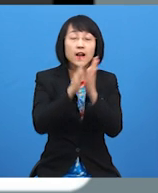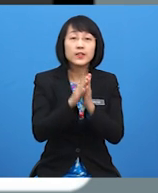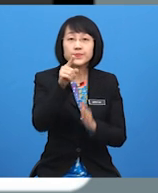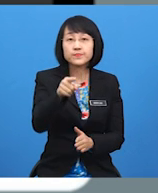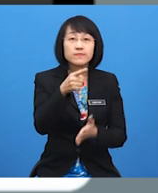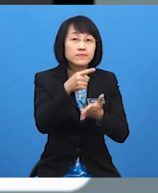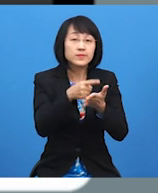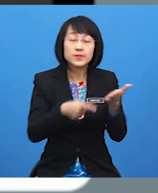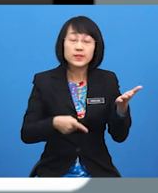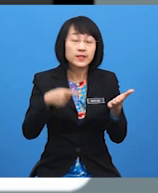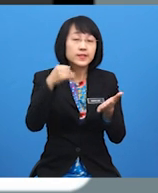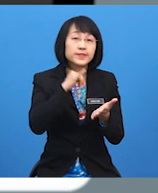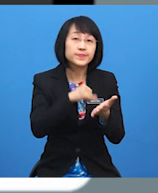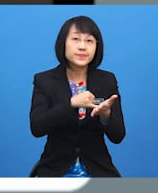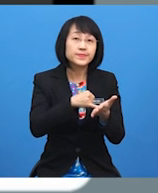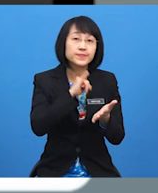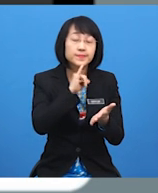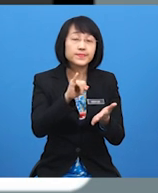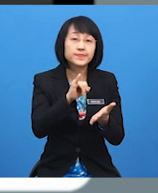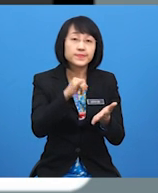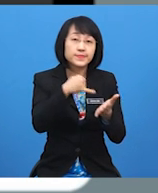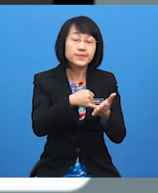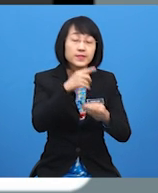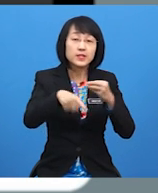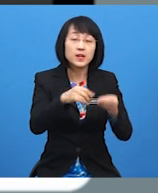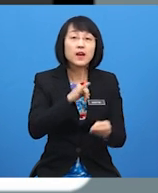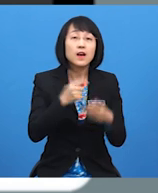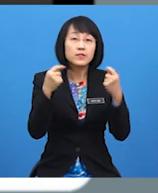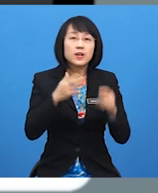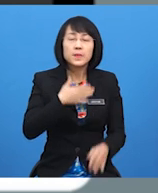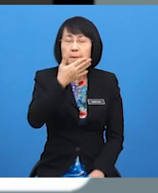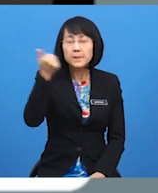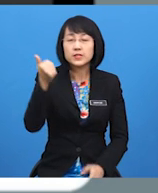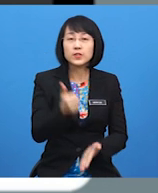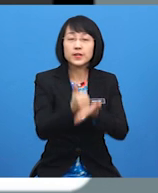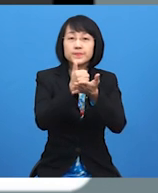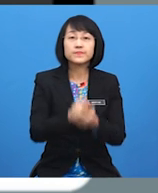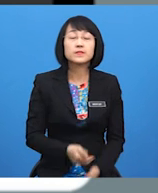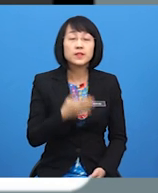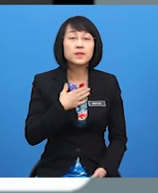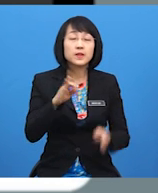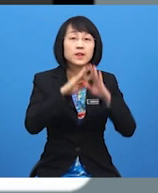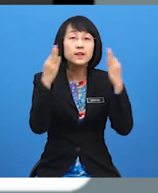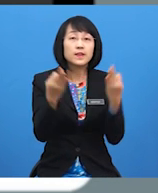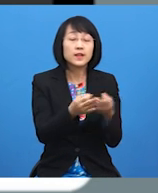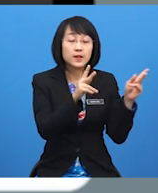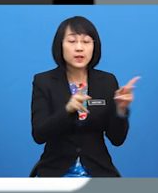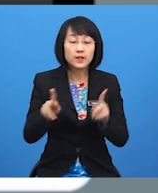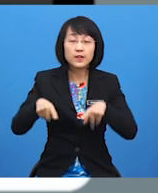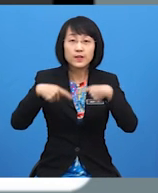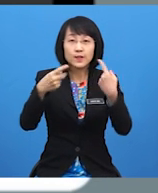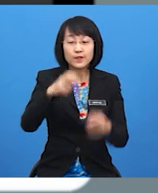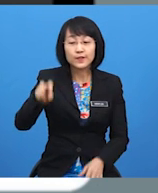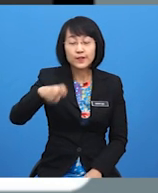What is it about Sarah? I'll try my best to help you. My family plans to go on a trip